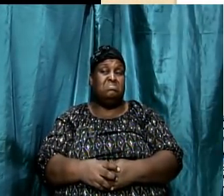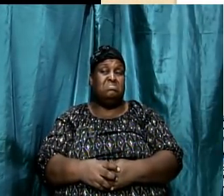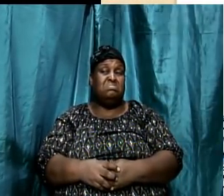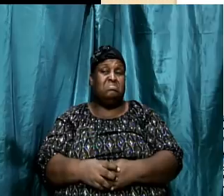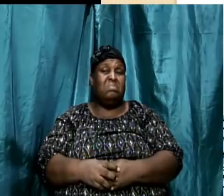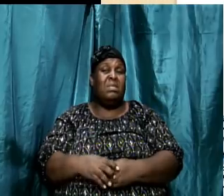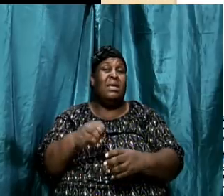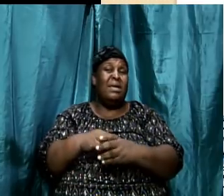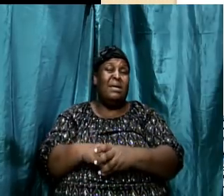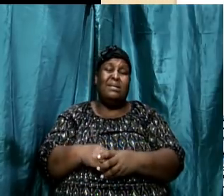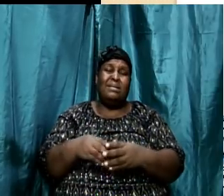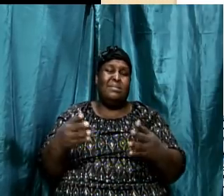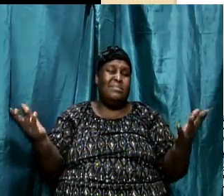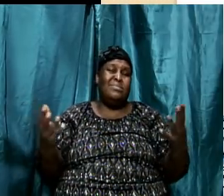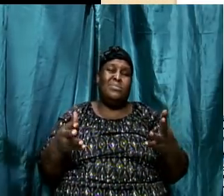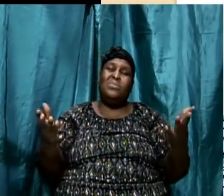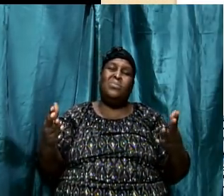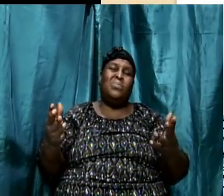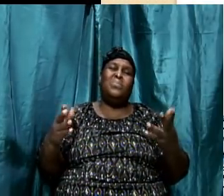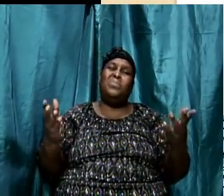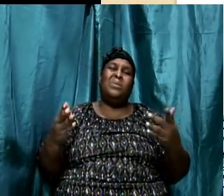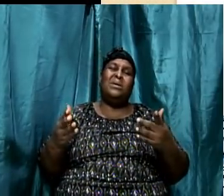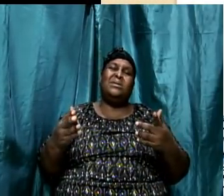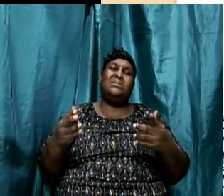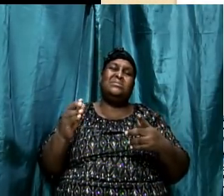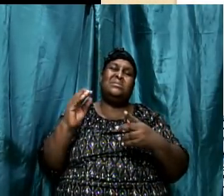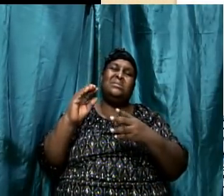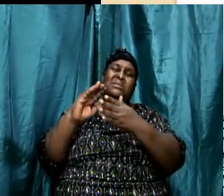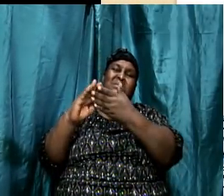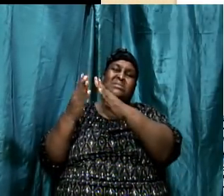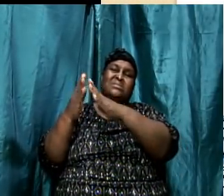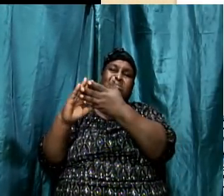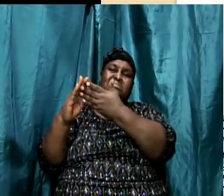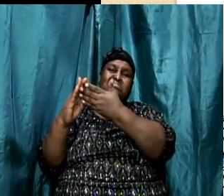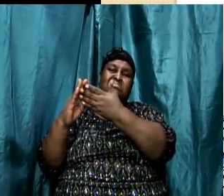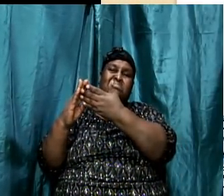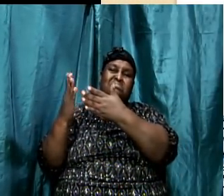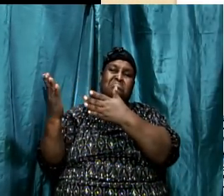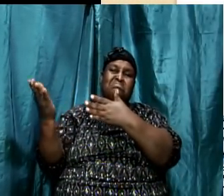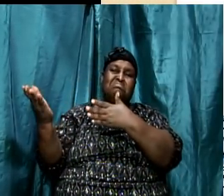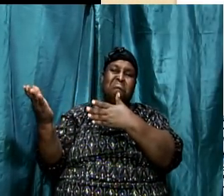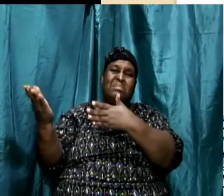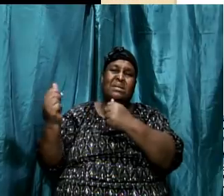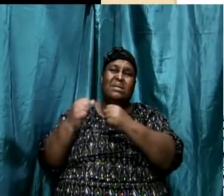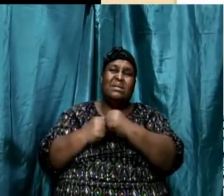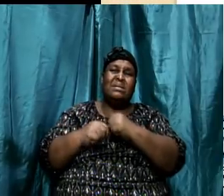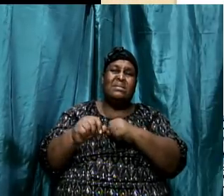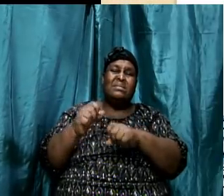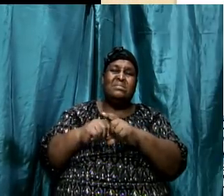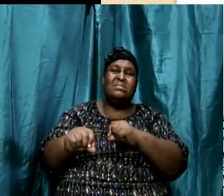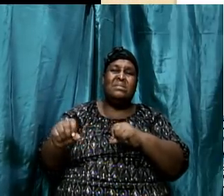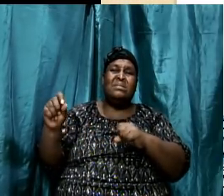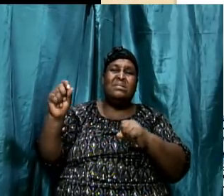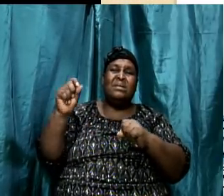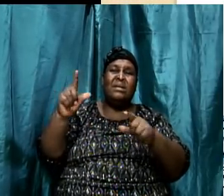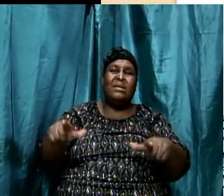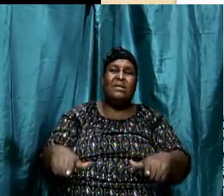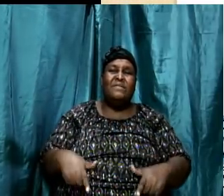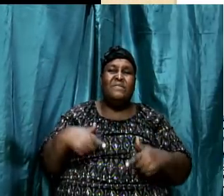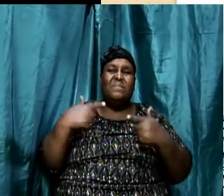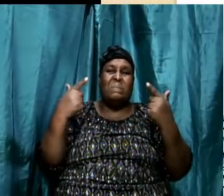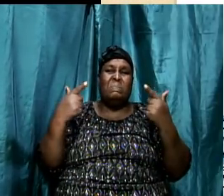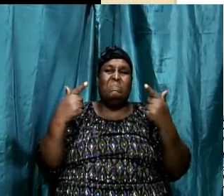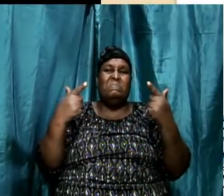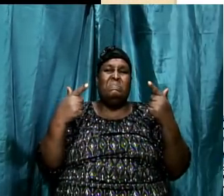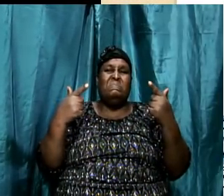In what city did the addresses live? So when, when, when, and I always tell